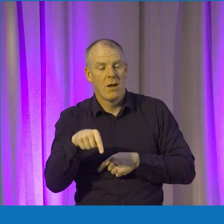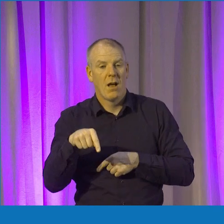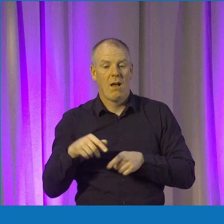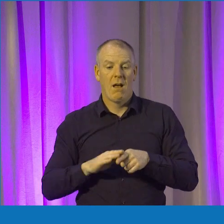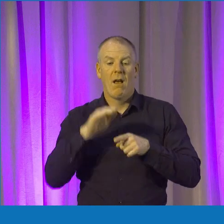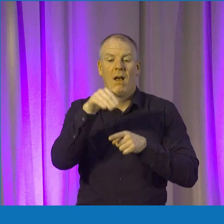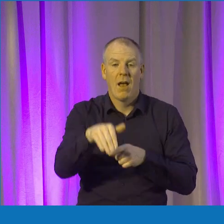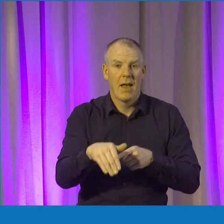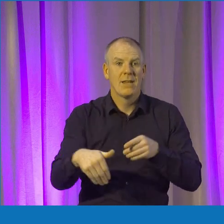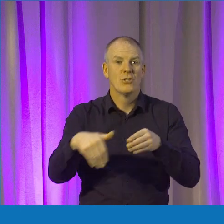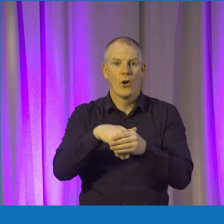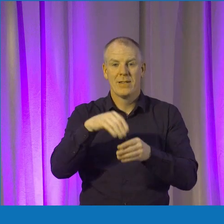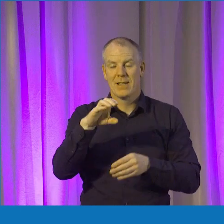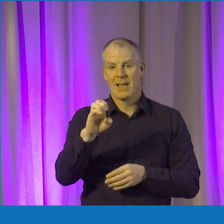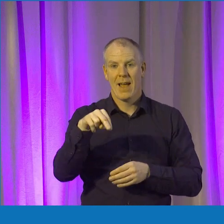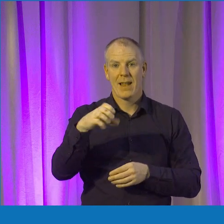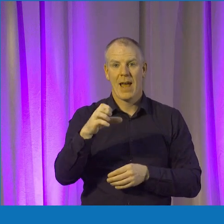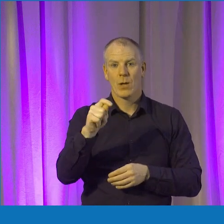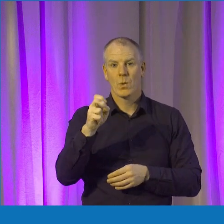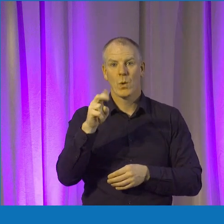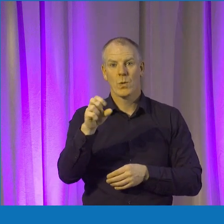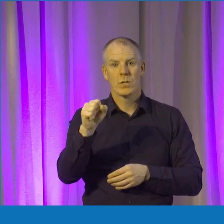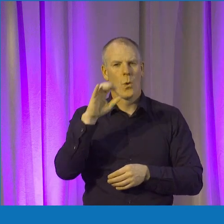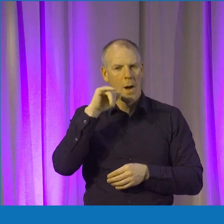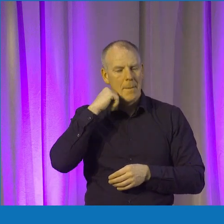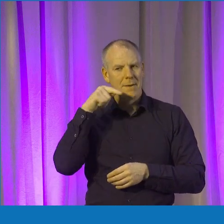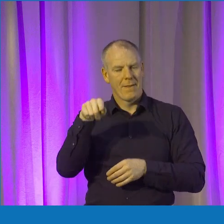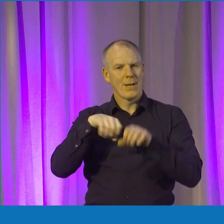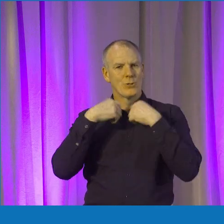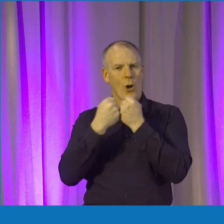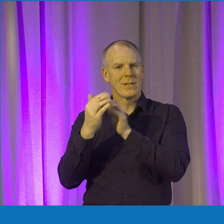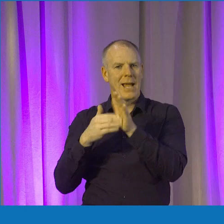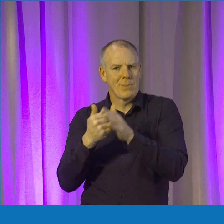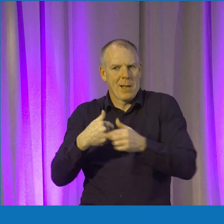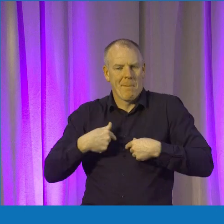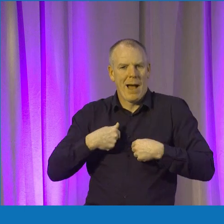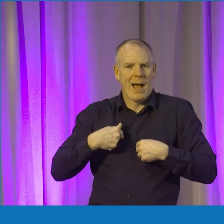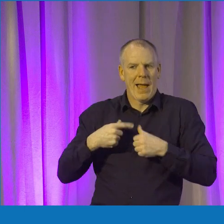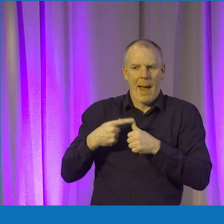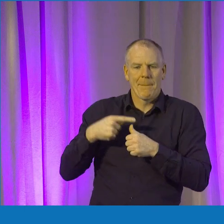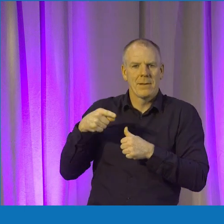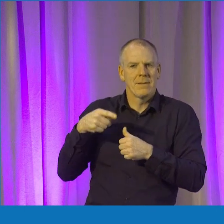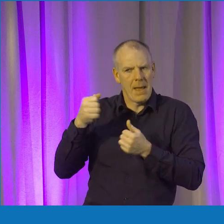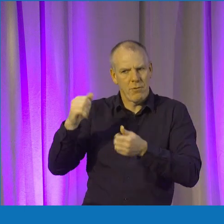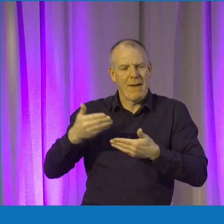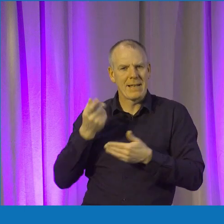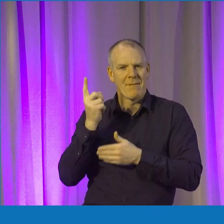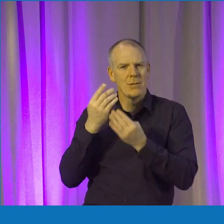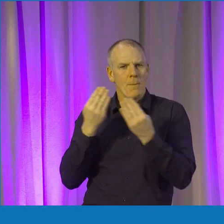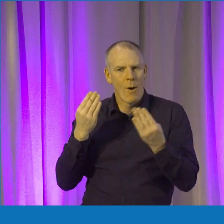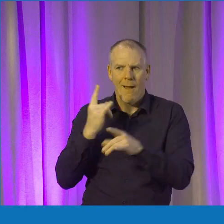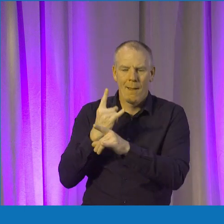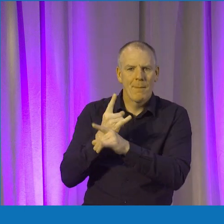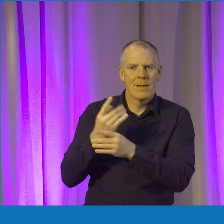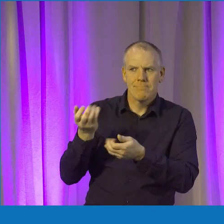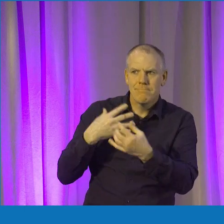went on and joined Enactus, because Ethicard is a social enterprise. And they've just been really helpful with the advisory board that they provide. And